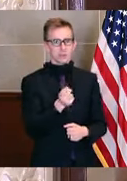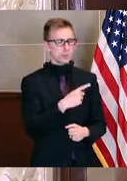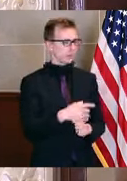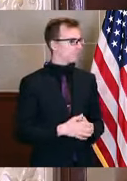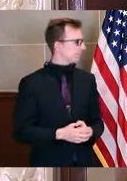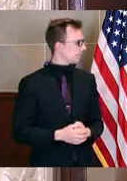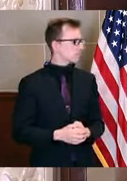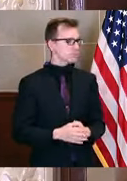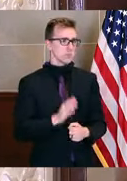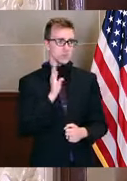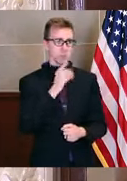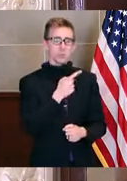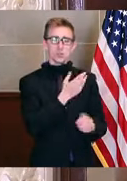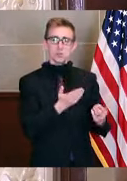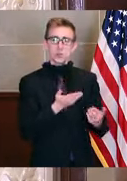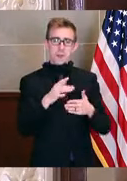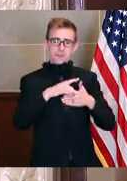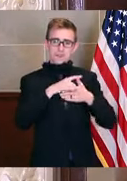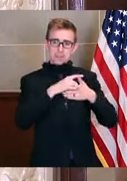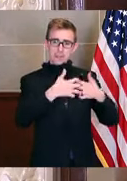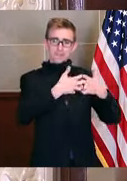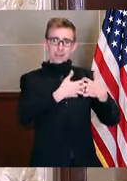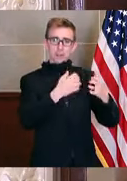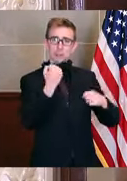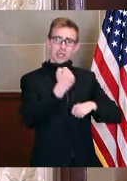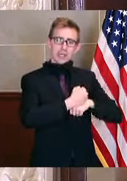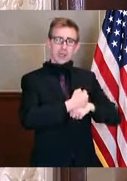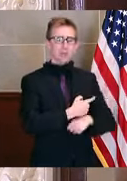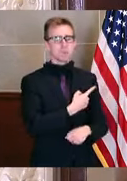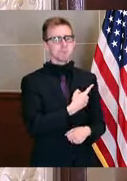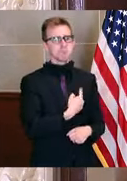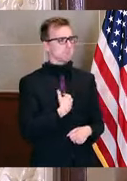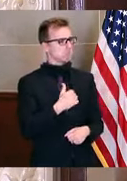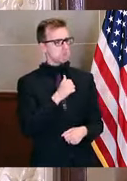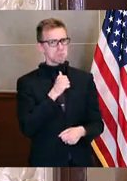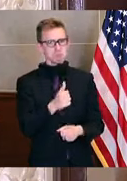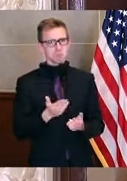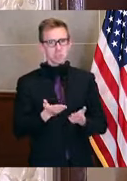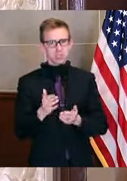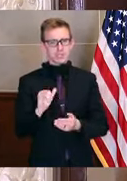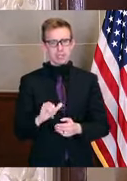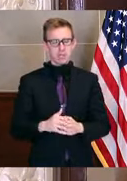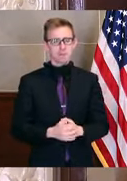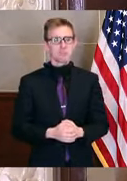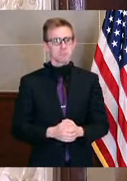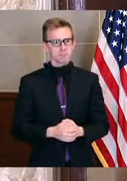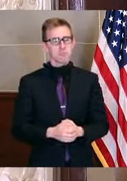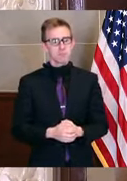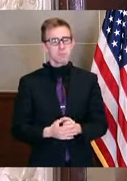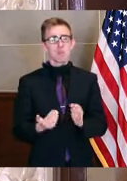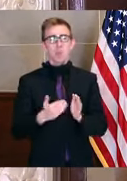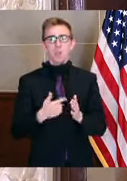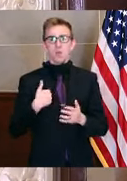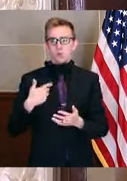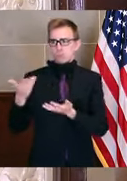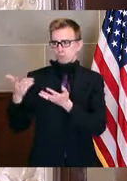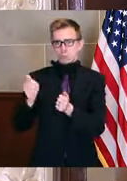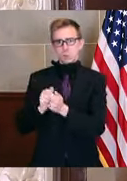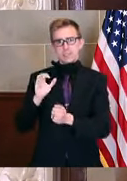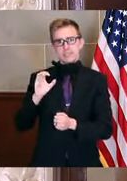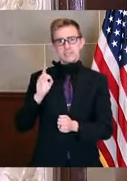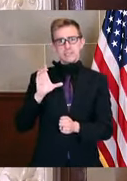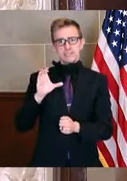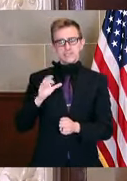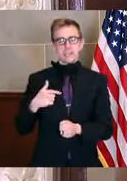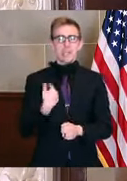Would you recommend that that meat plant be shut down? I do not. Again, we are working with the CDC. We're working